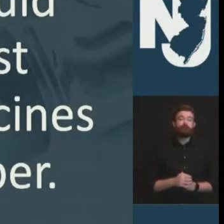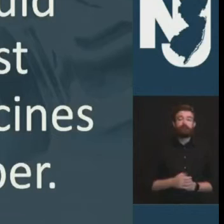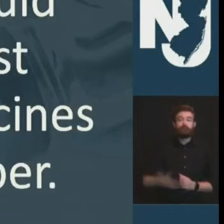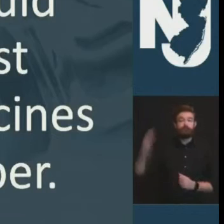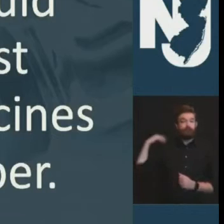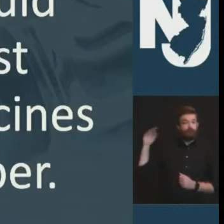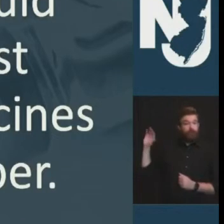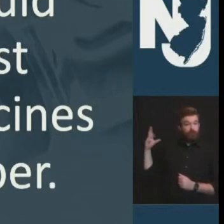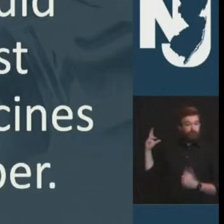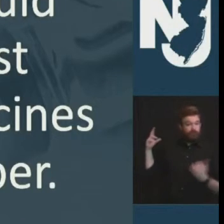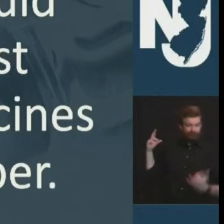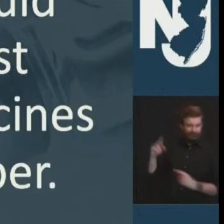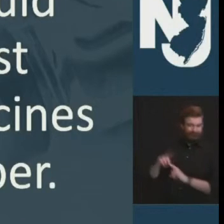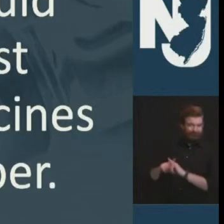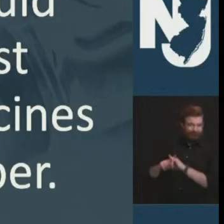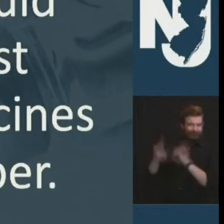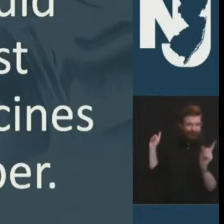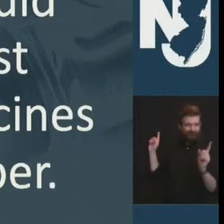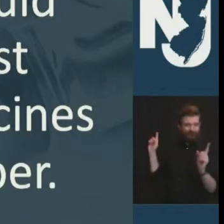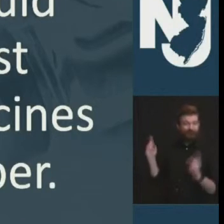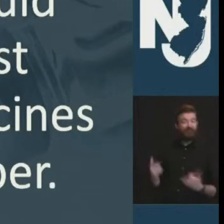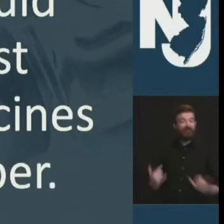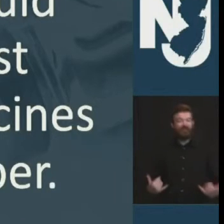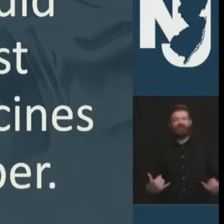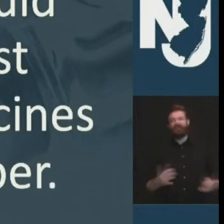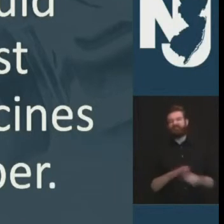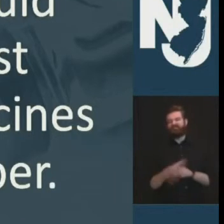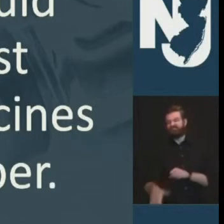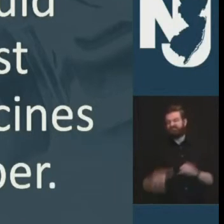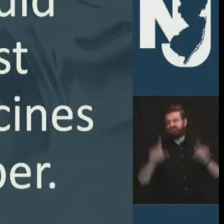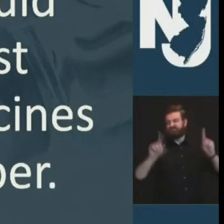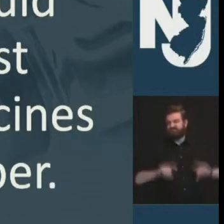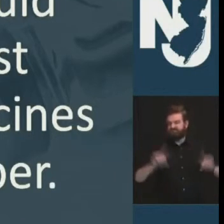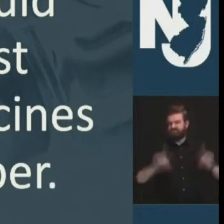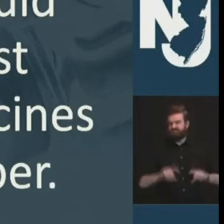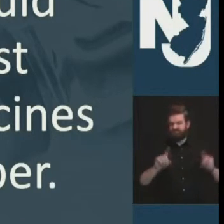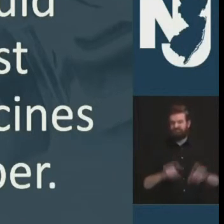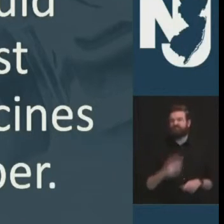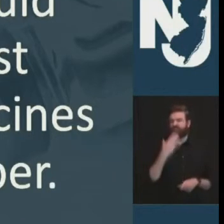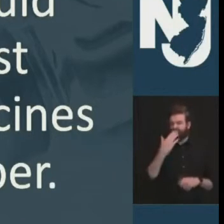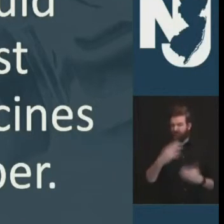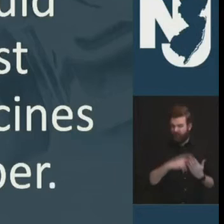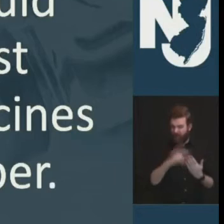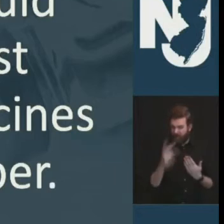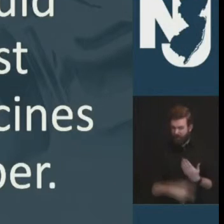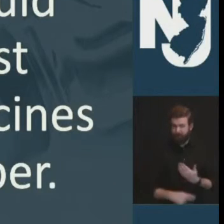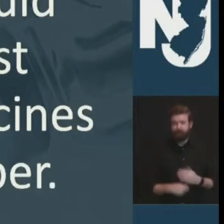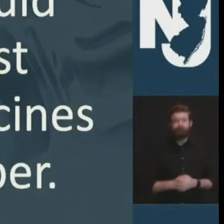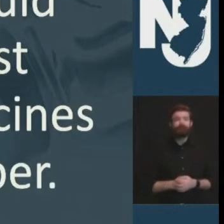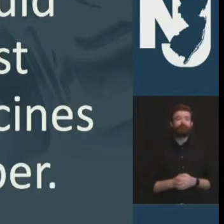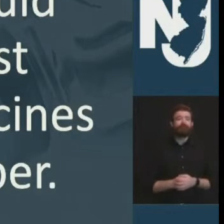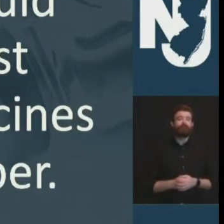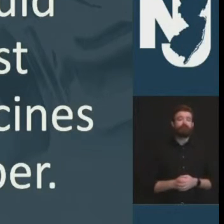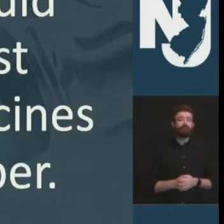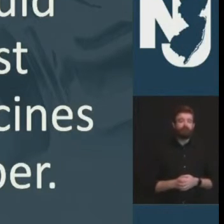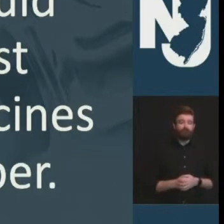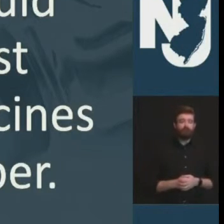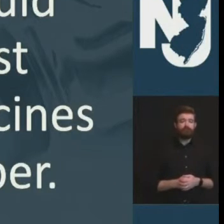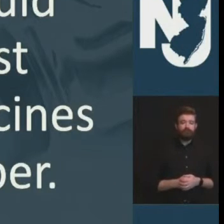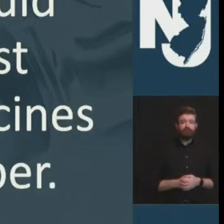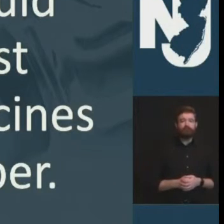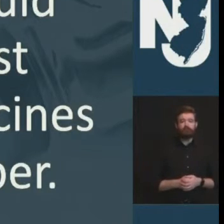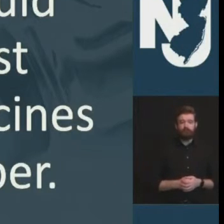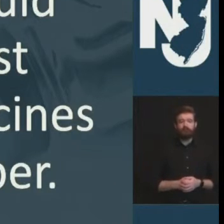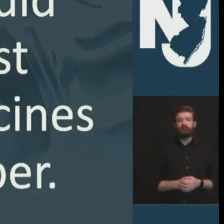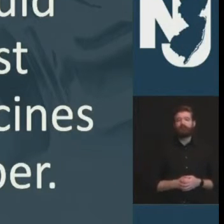testing program in place and it is working over time and we have the resources to continue to not only ensure a full testing regime across the